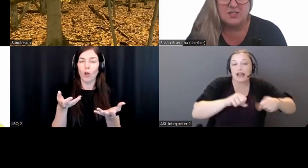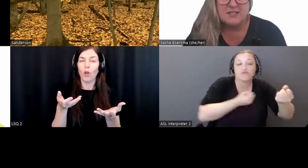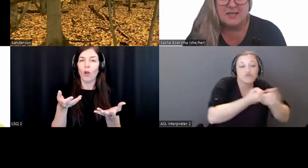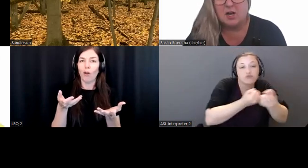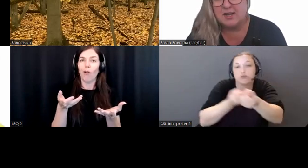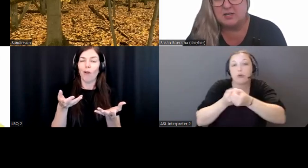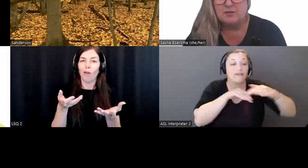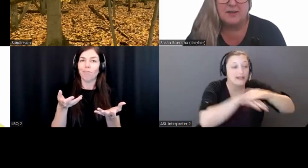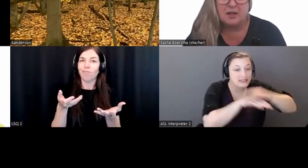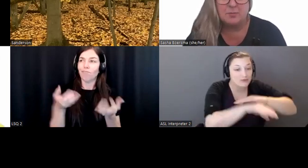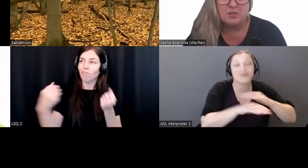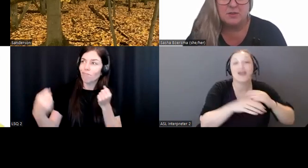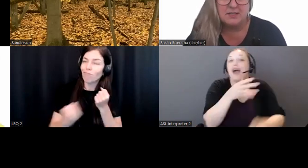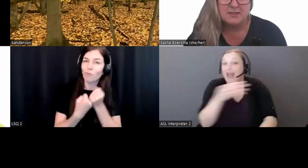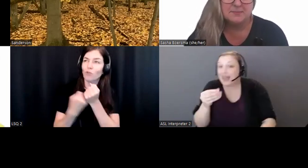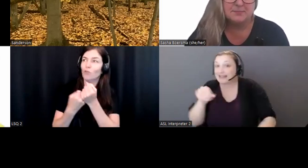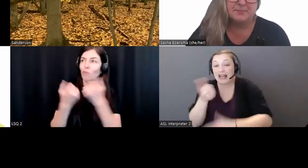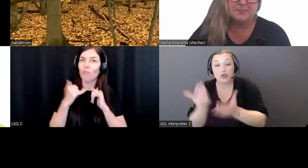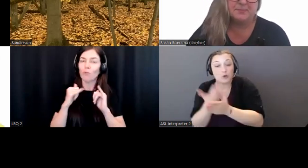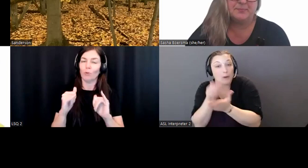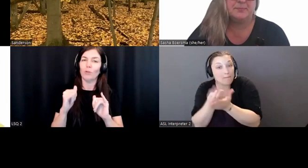the CRTC on any new funding opportunities.